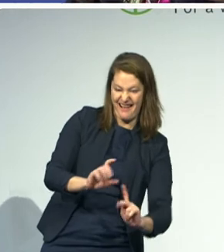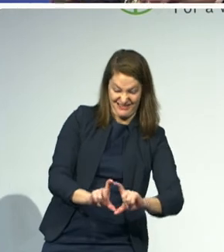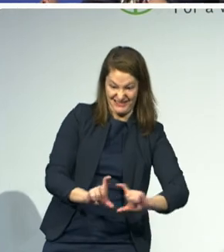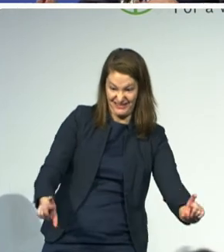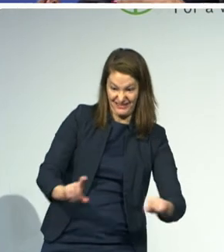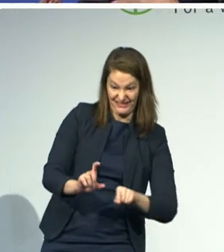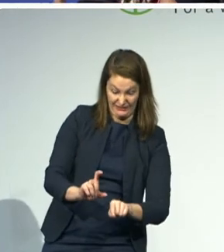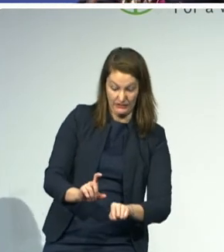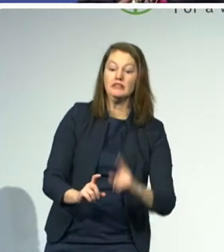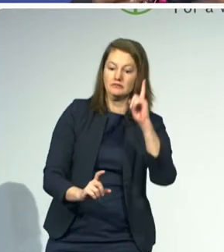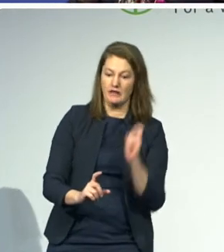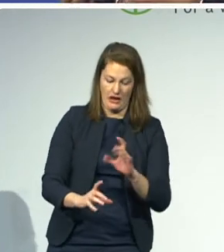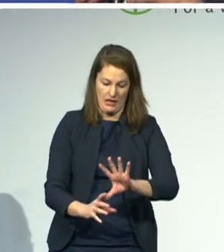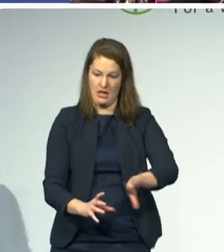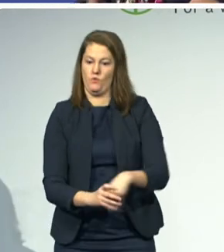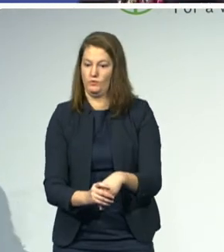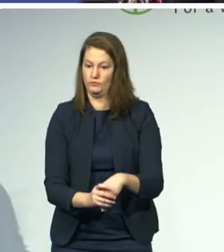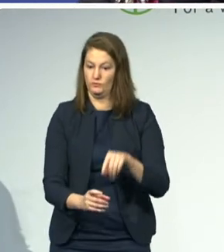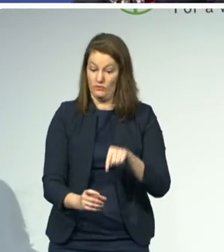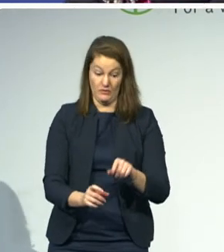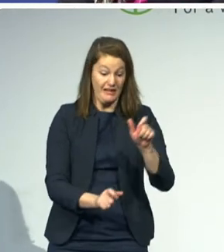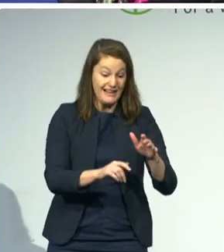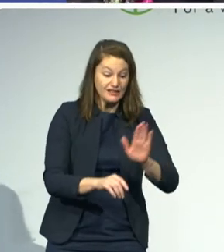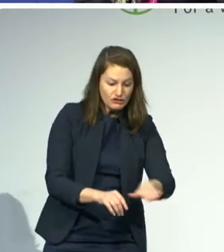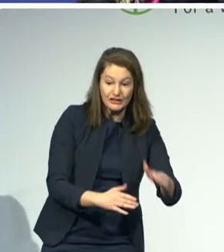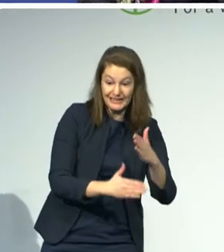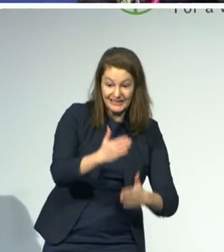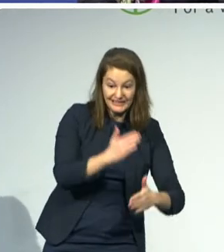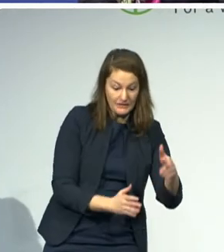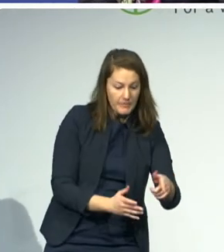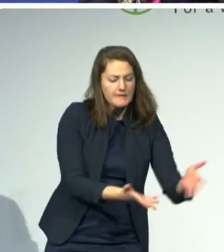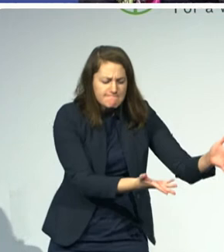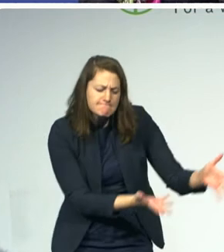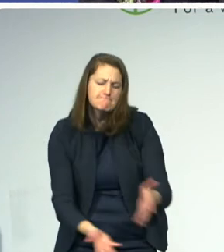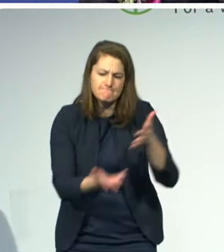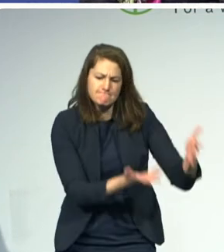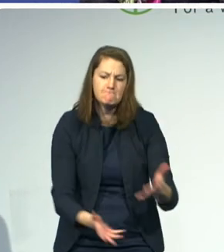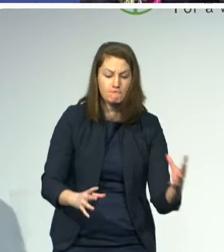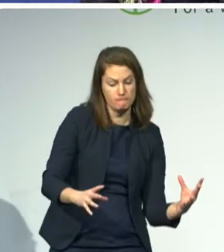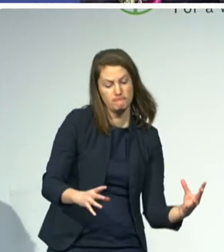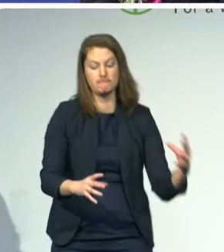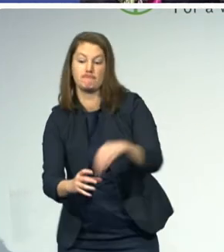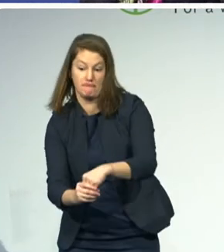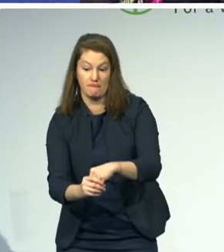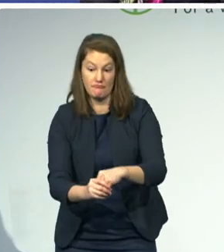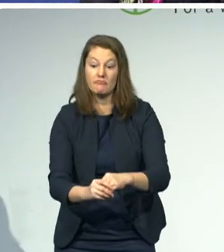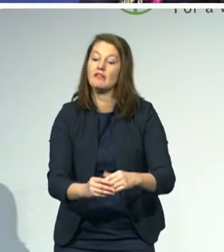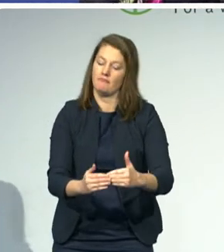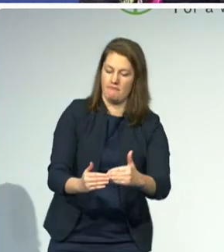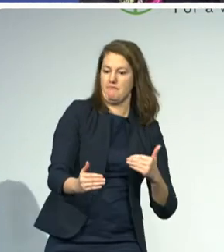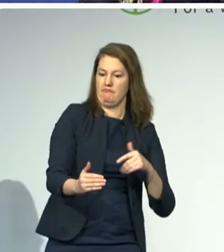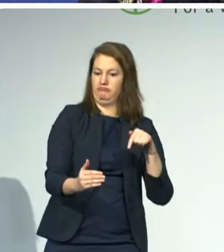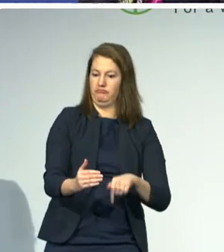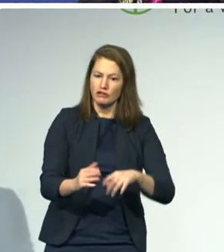are coming into school with basic development in place. In